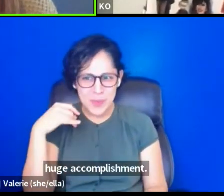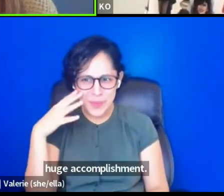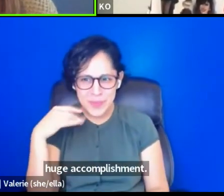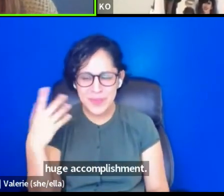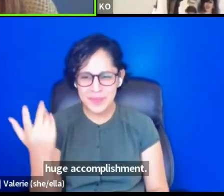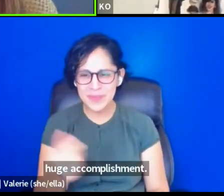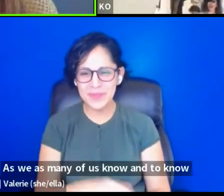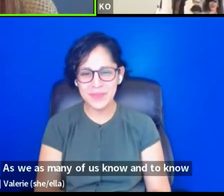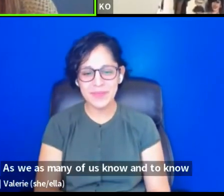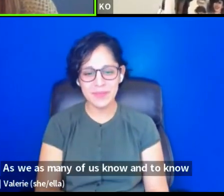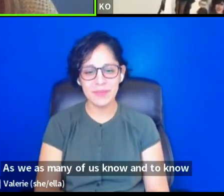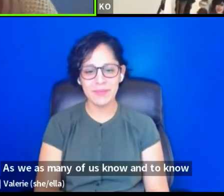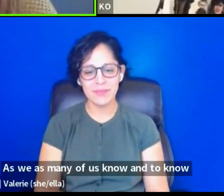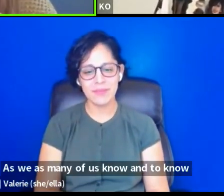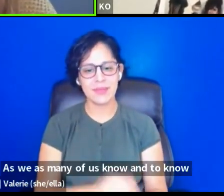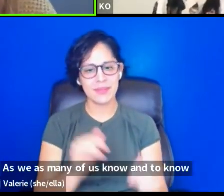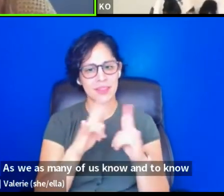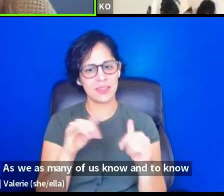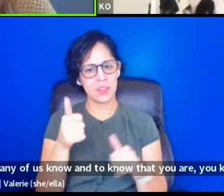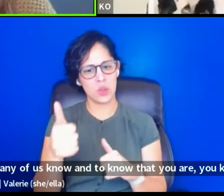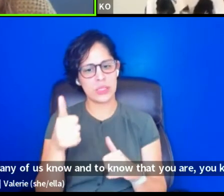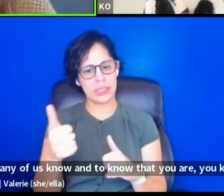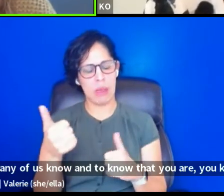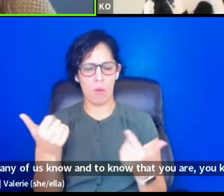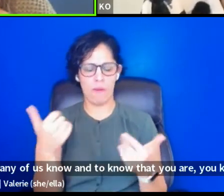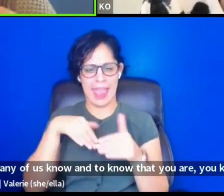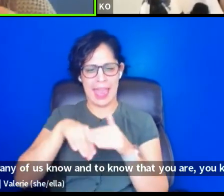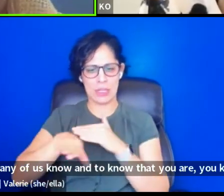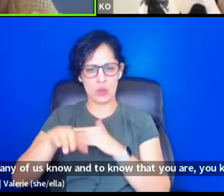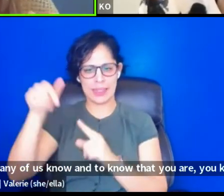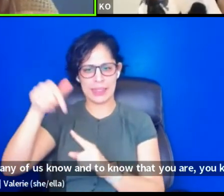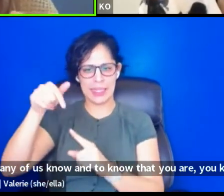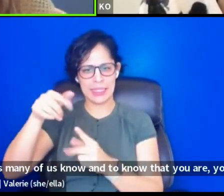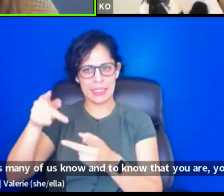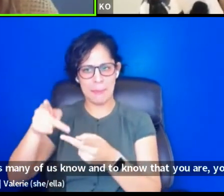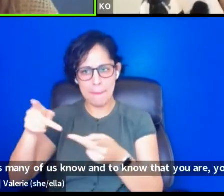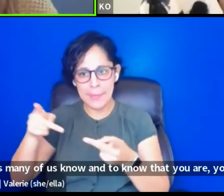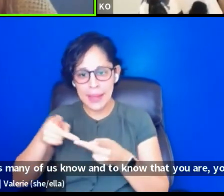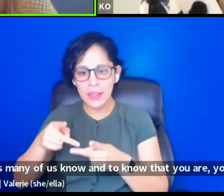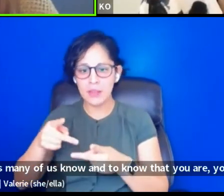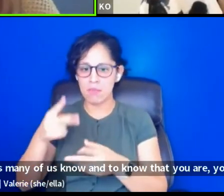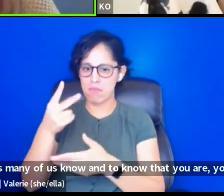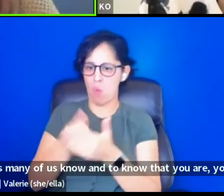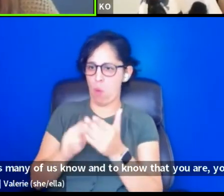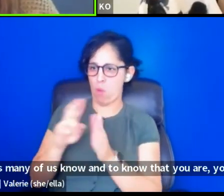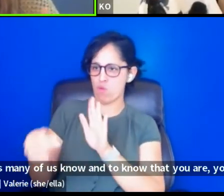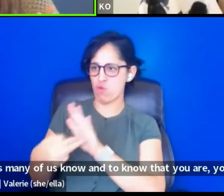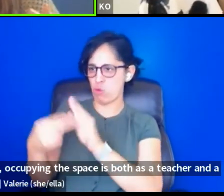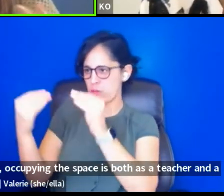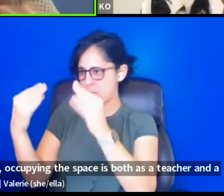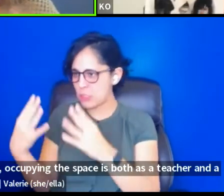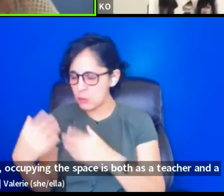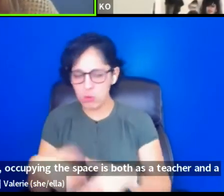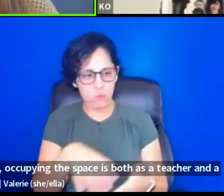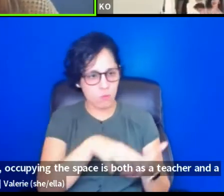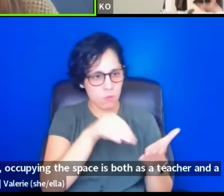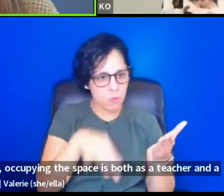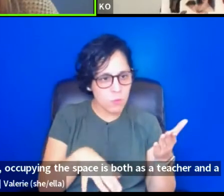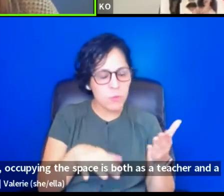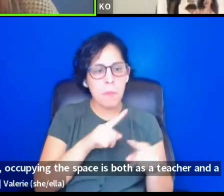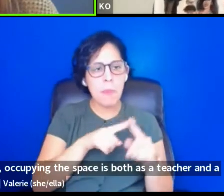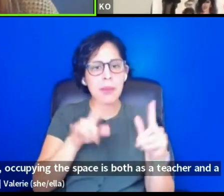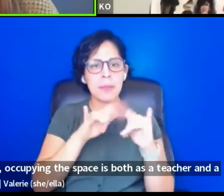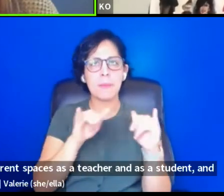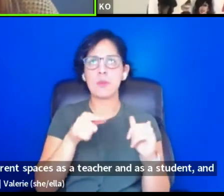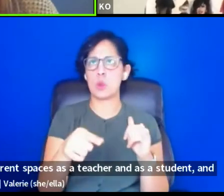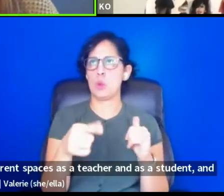you are, you know, occupying the spaces, both as a teacher and a different spaces, as a teacher and as a student, and that you've introduced to us,